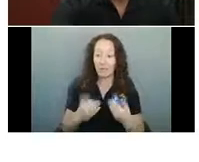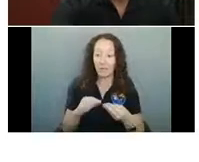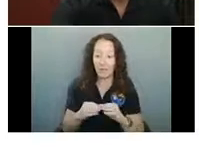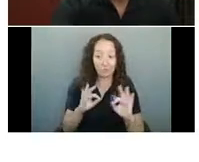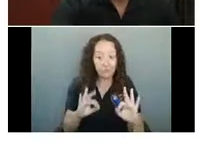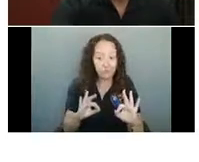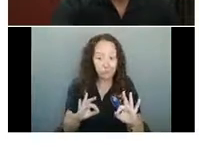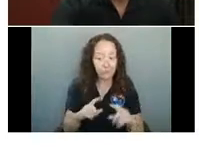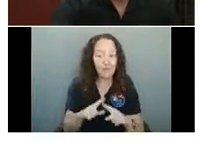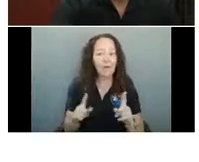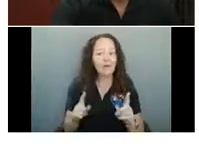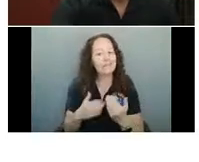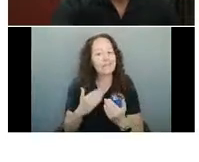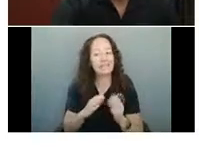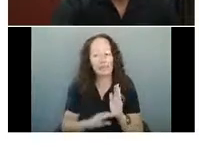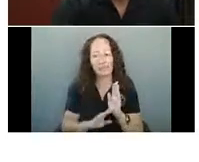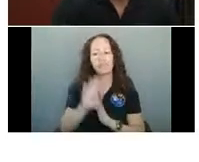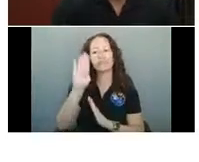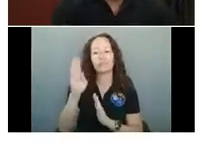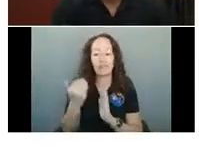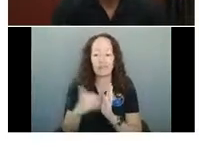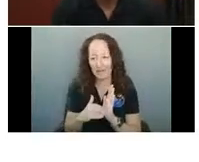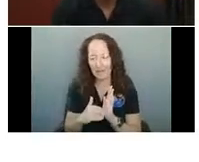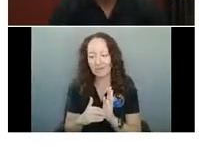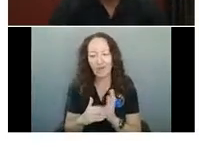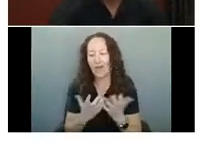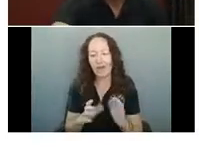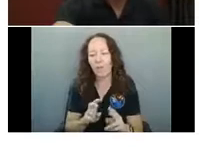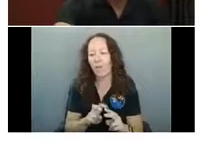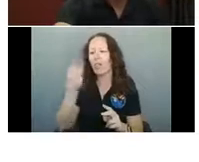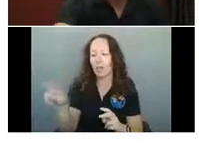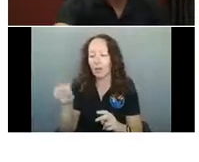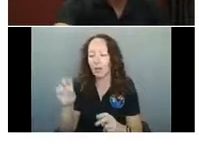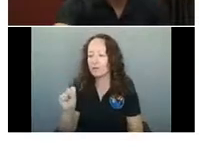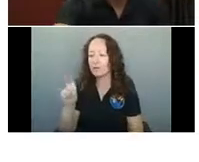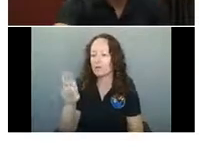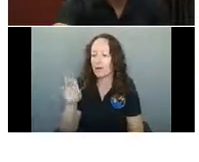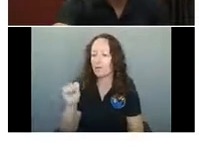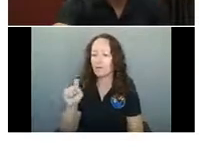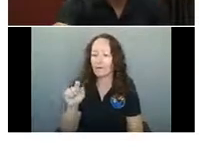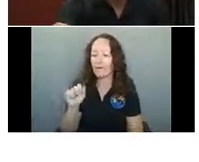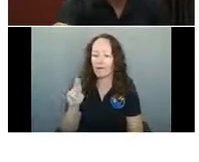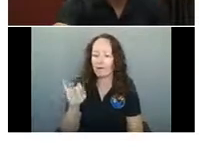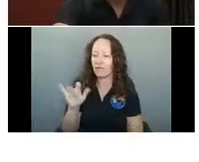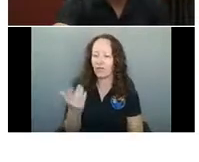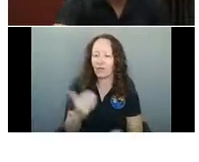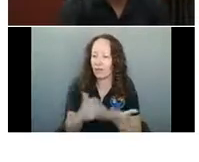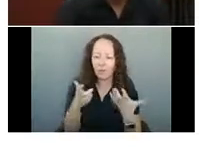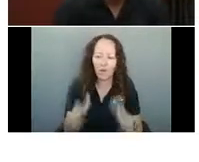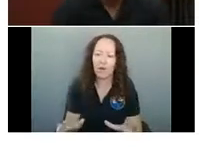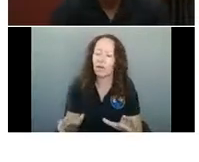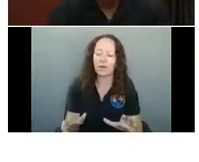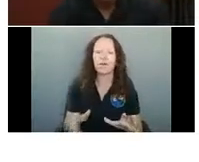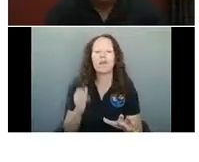right back out of this category and into substantial. And I don't want to see that. I want to make sure that once we're reopening, that we can maintain